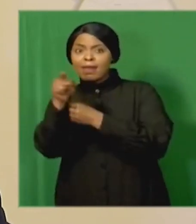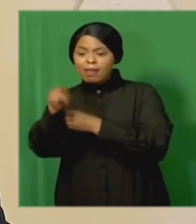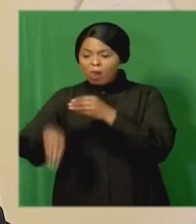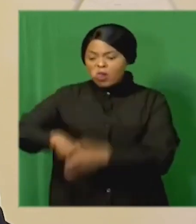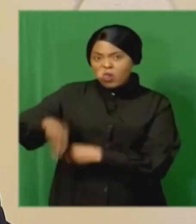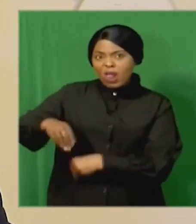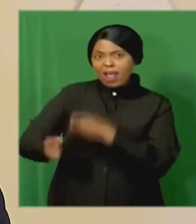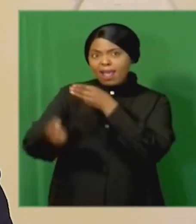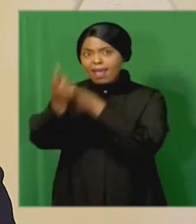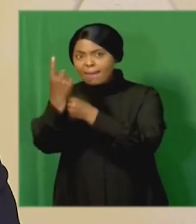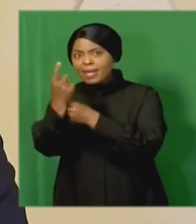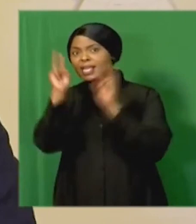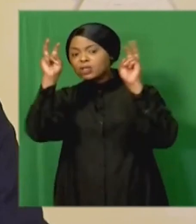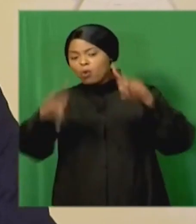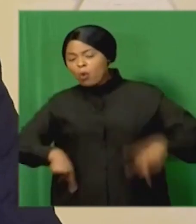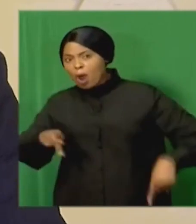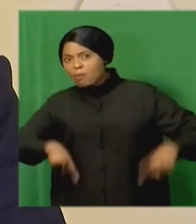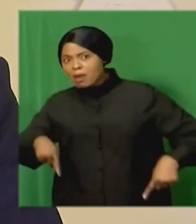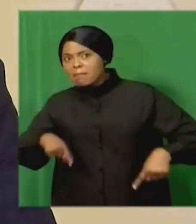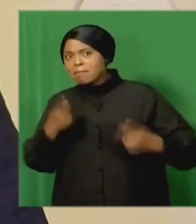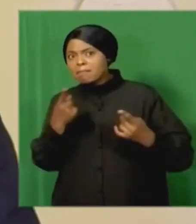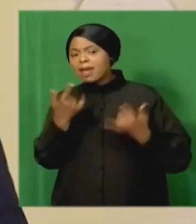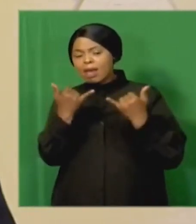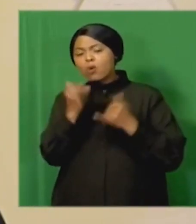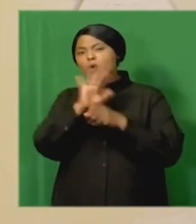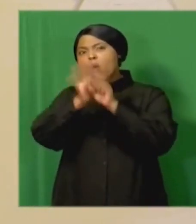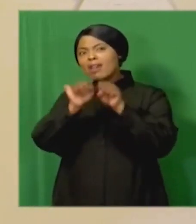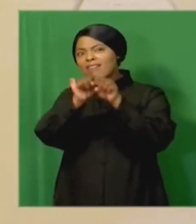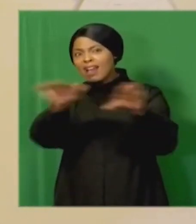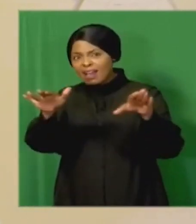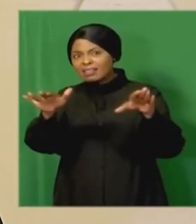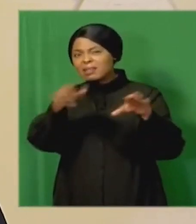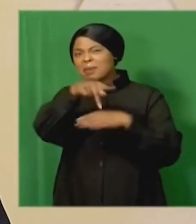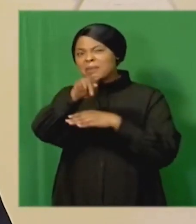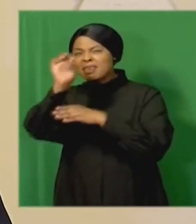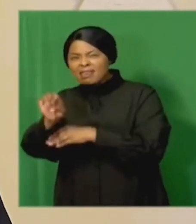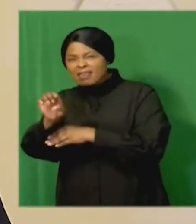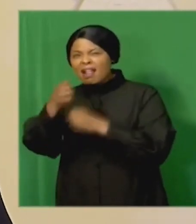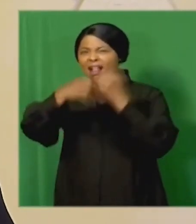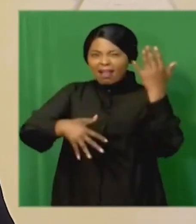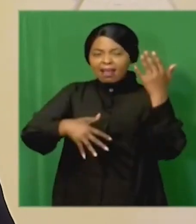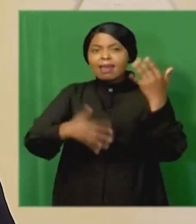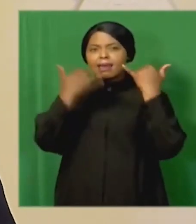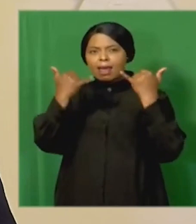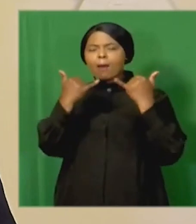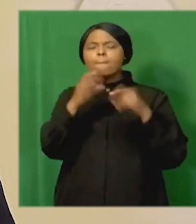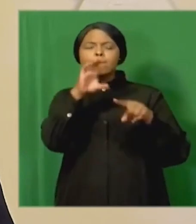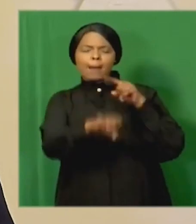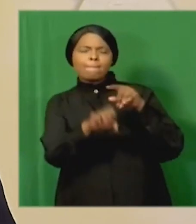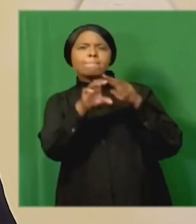in the procurement of the COVID-19 related goods we have acted swiftly